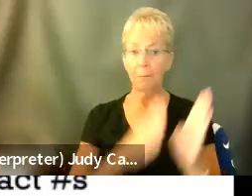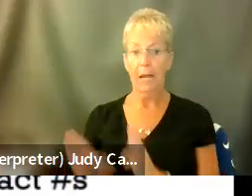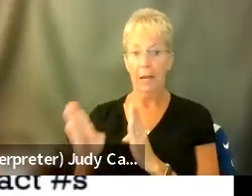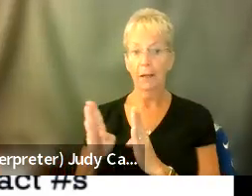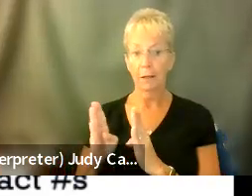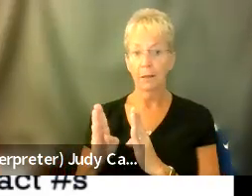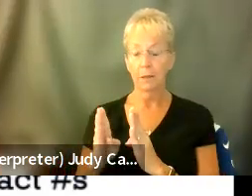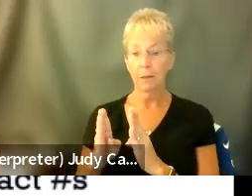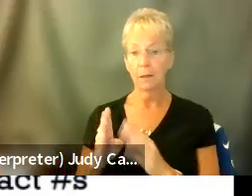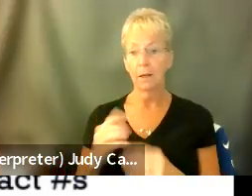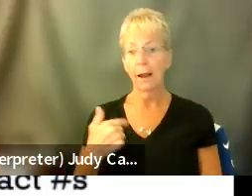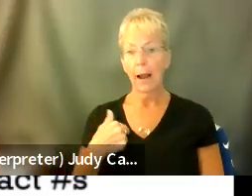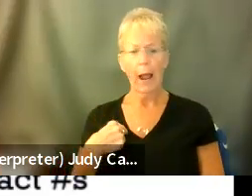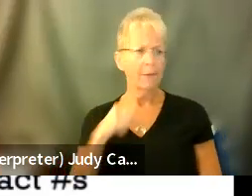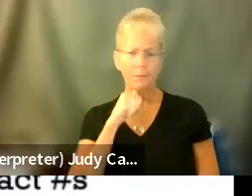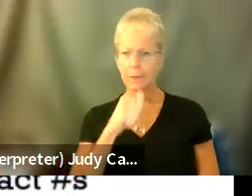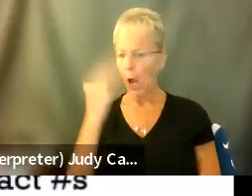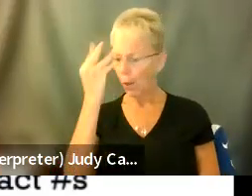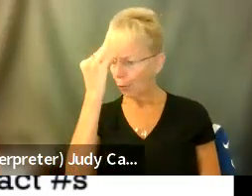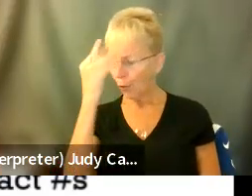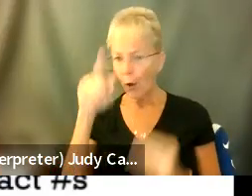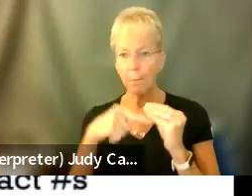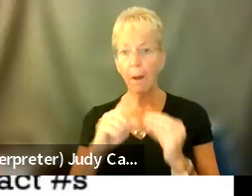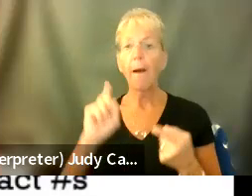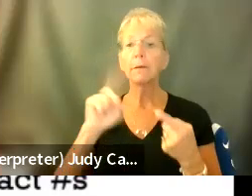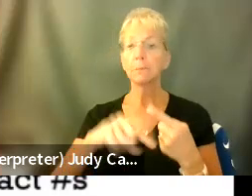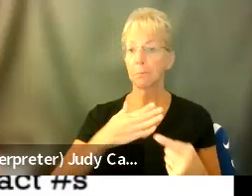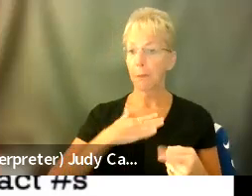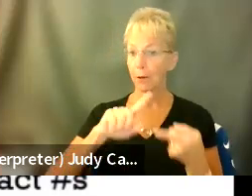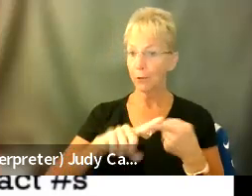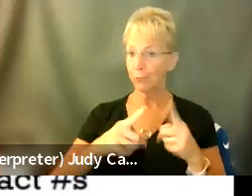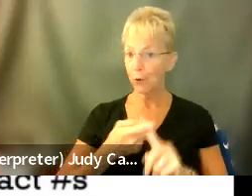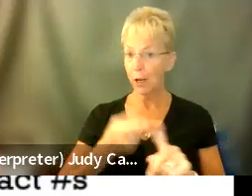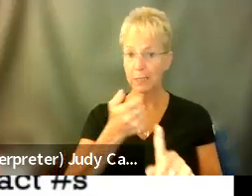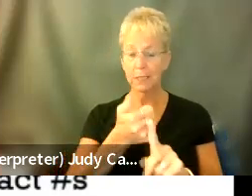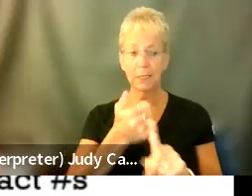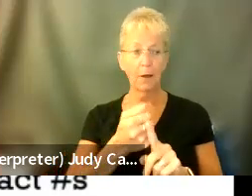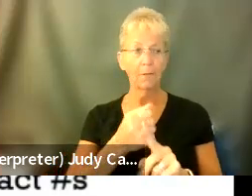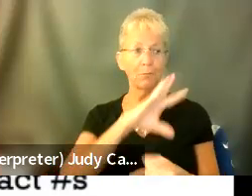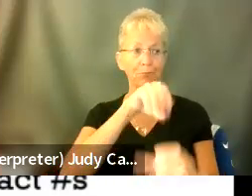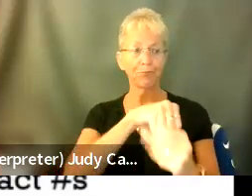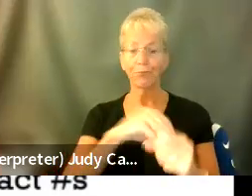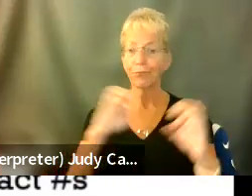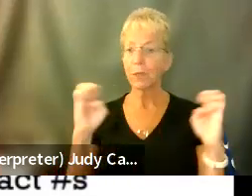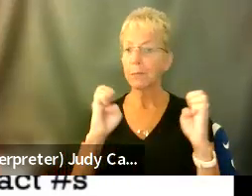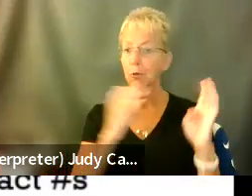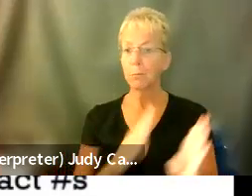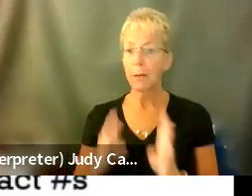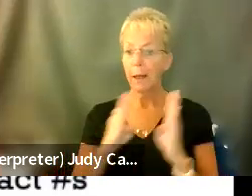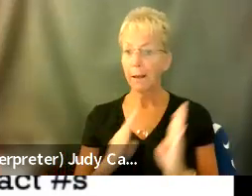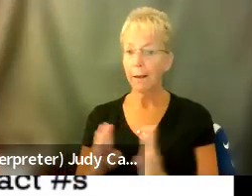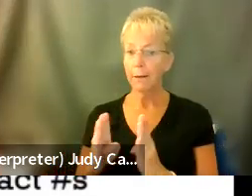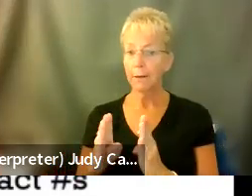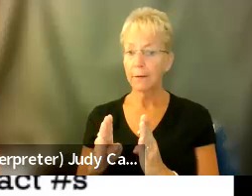This was something I hadn't thought of until my friend who's a part of emergency plans in